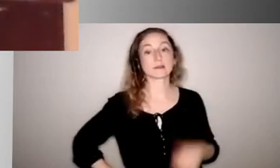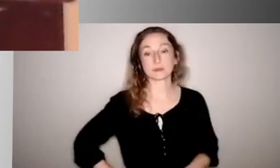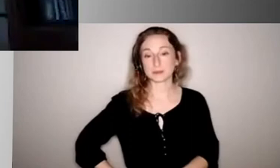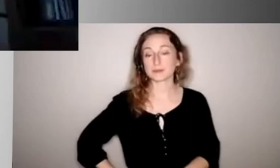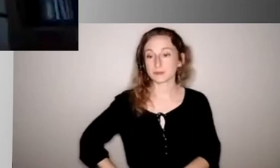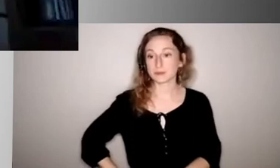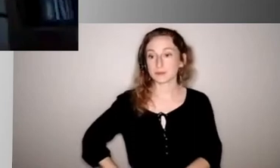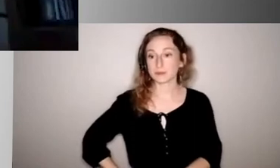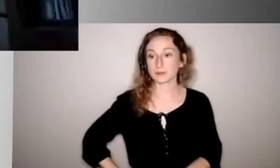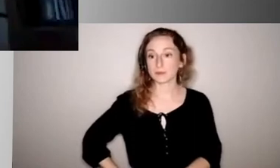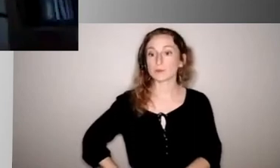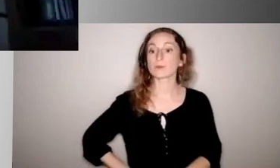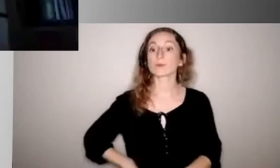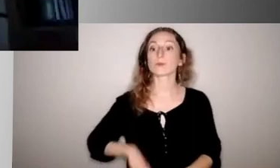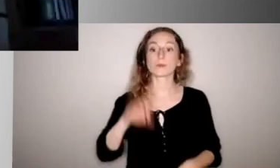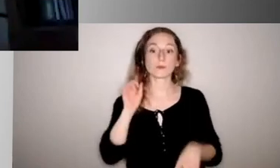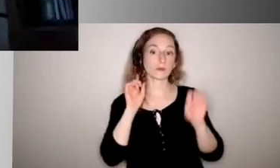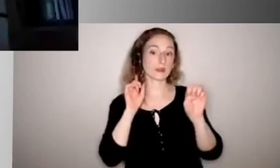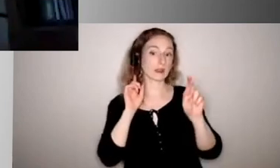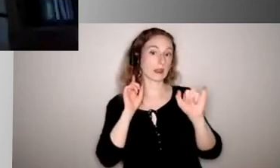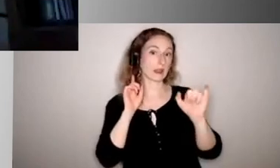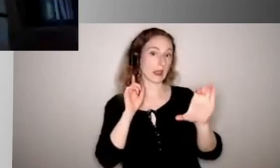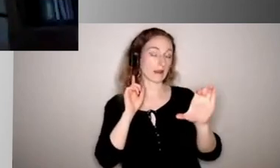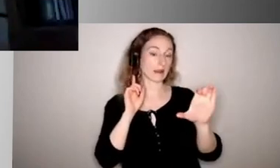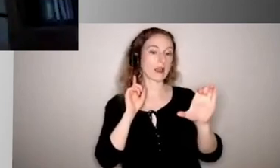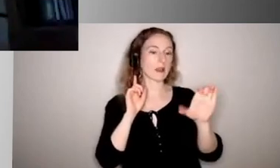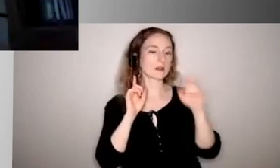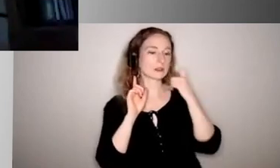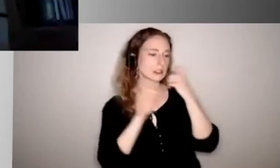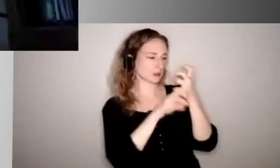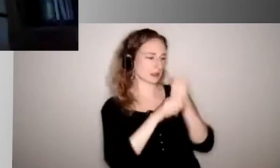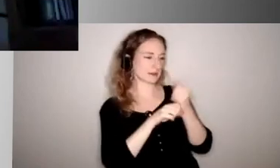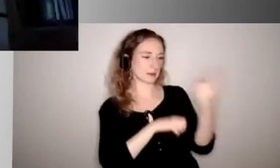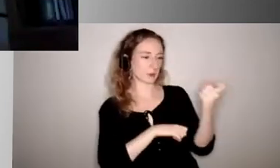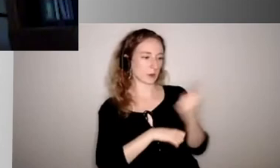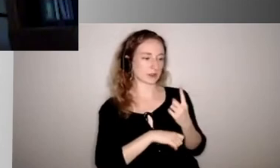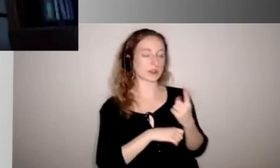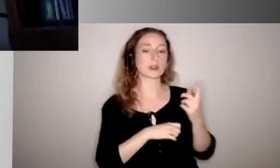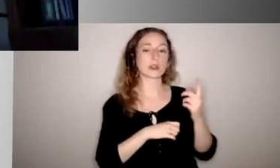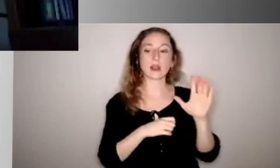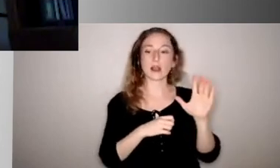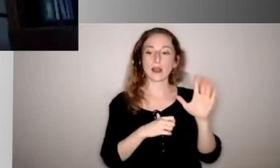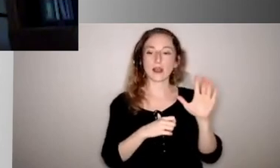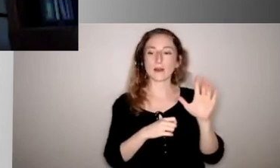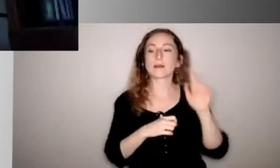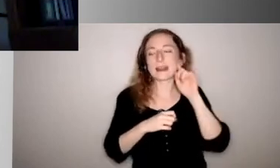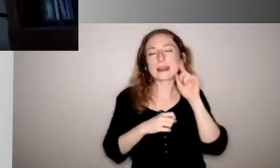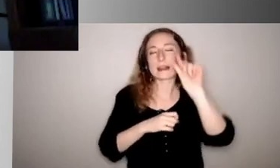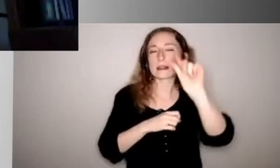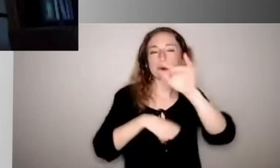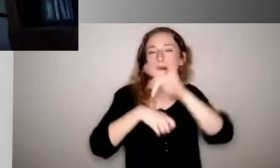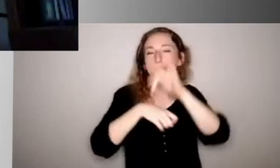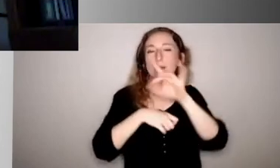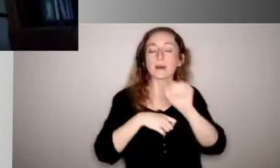And on the same topic, we just had a question submitted that and I think I'm super kind of, but you kind of alluded to this,